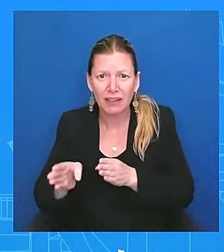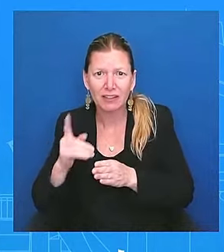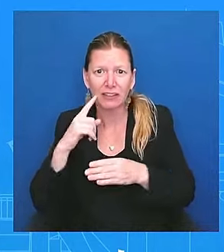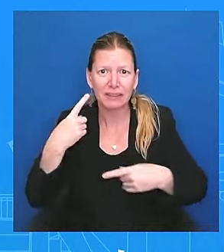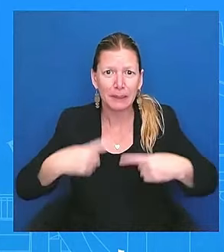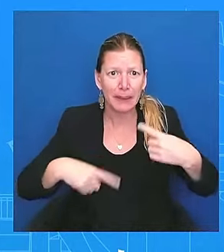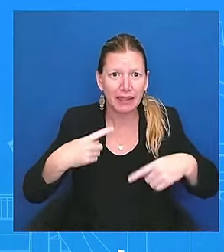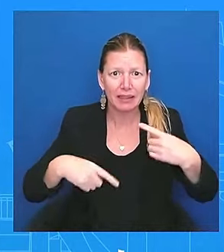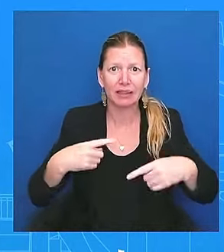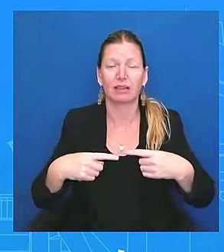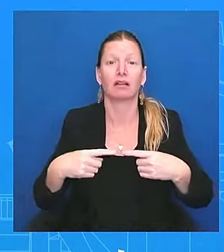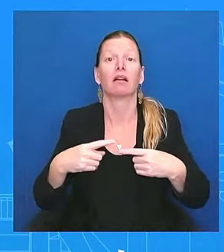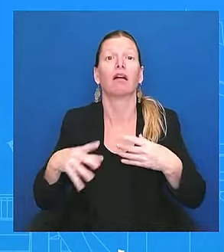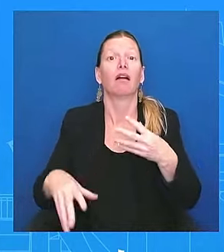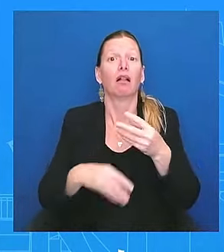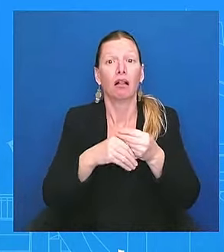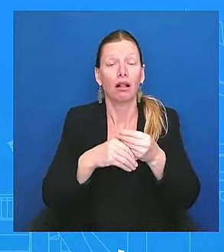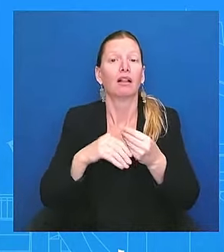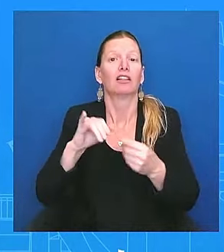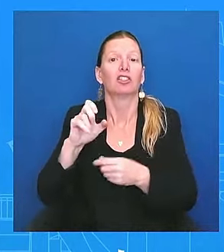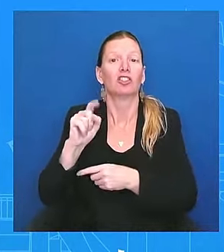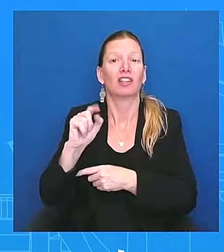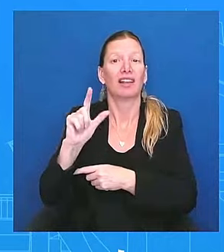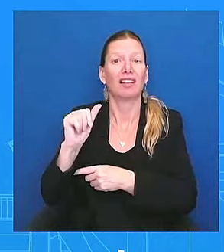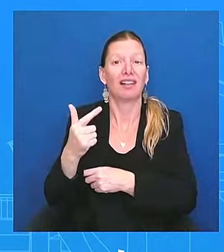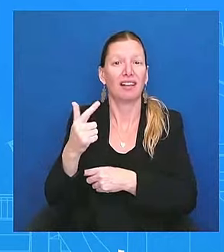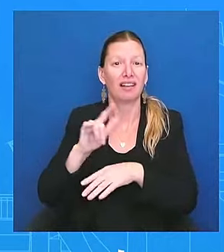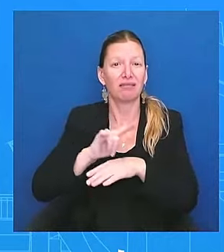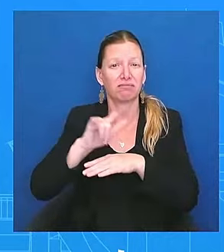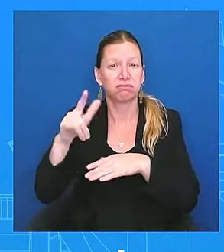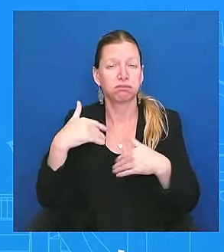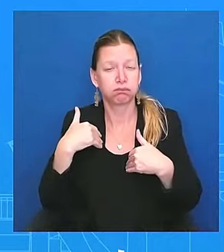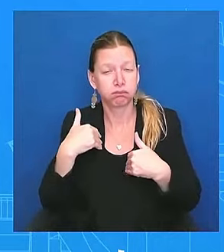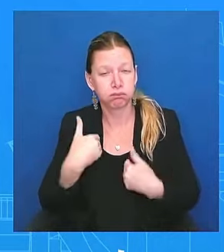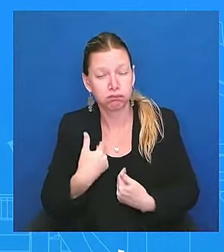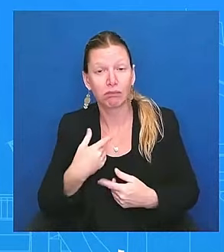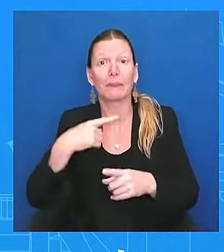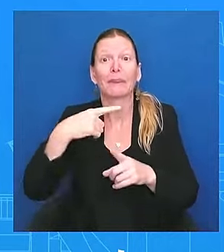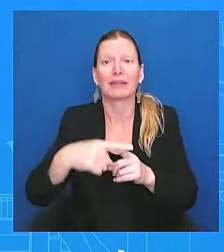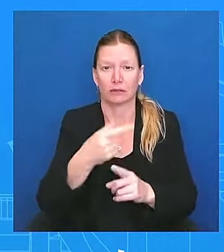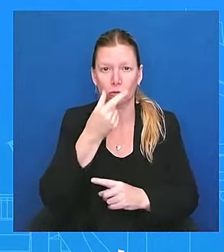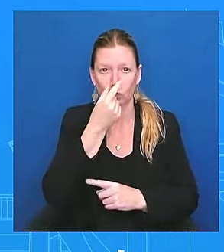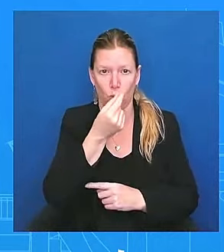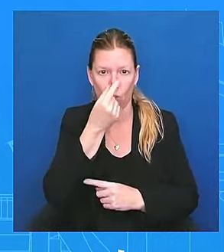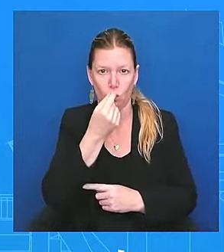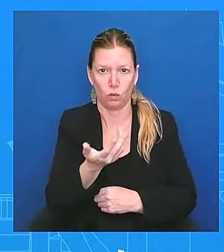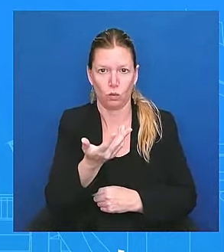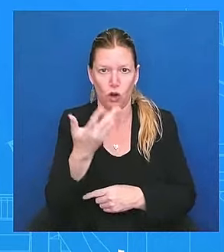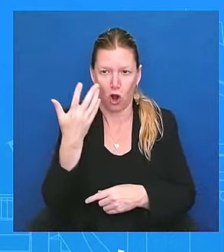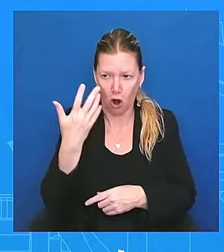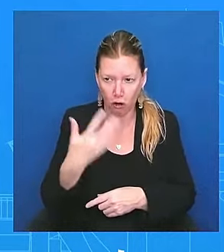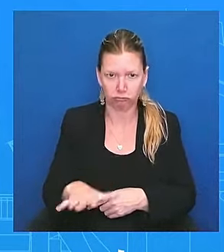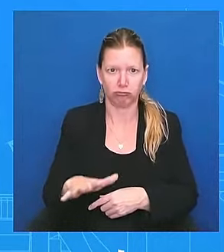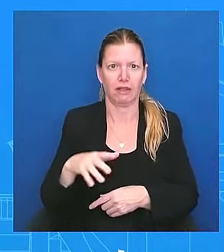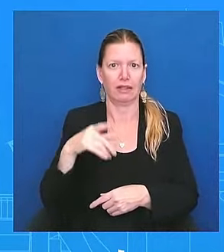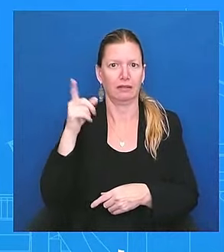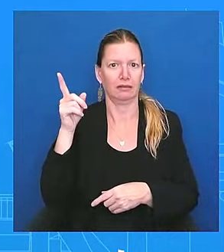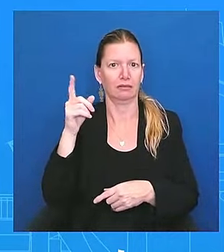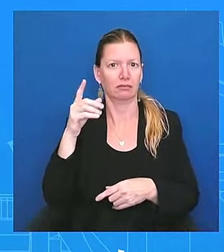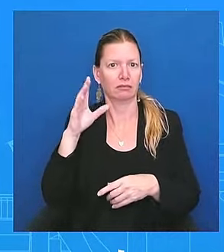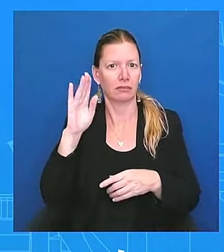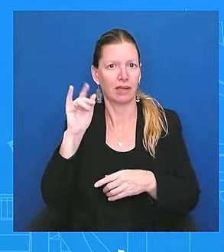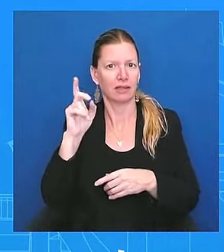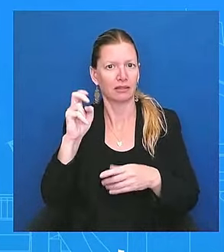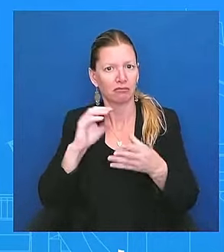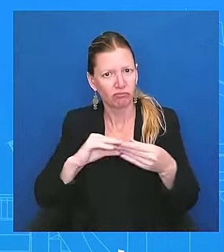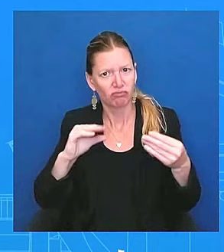and also he had a cold and you all heard directly. You heard, you heard from him during the debate. He had a hoarse voice. Many of you reached out to me and